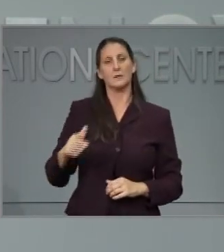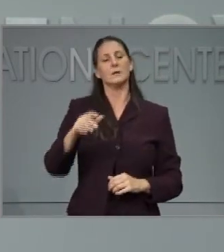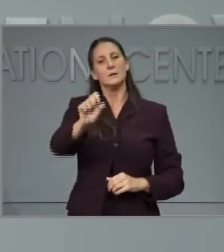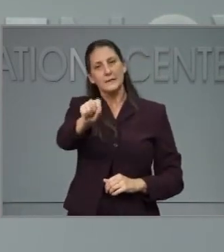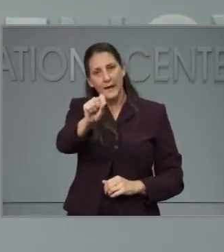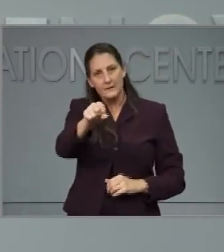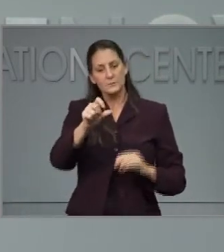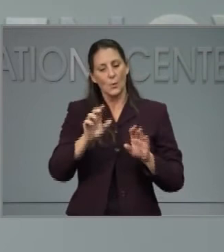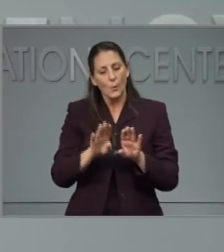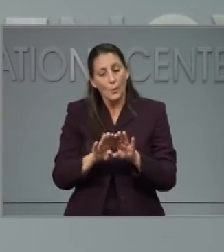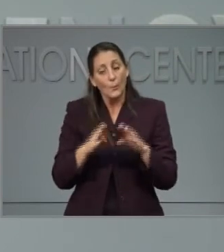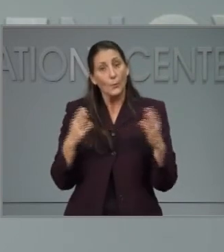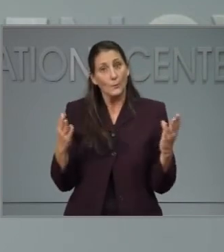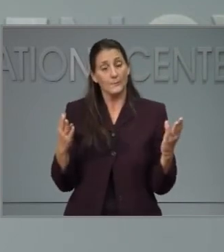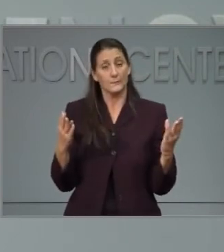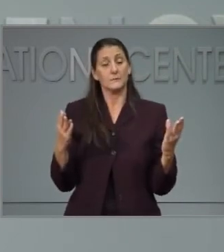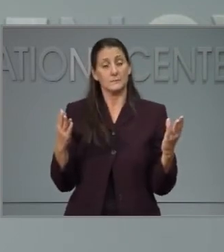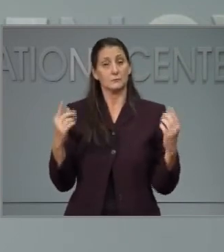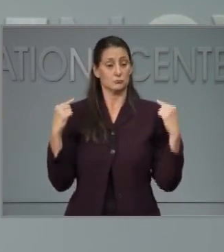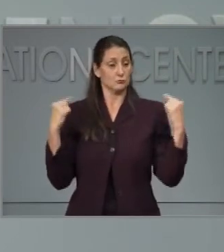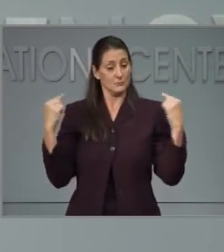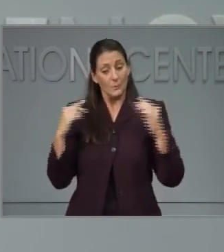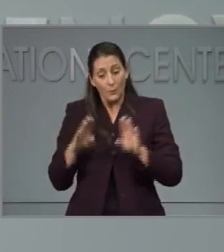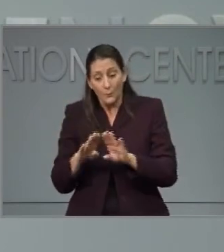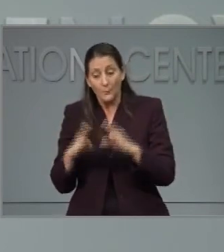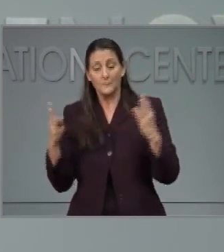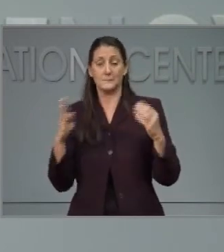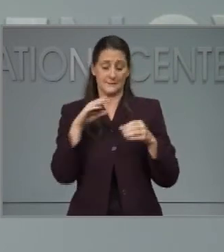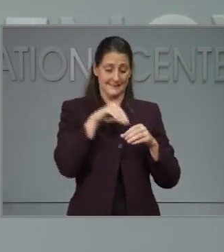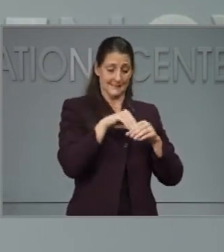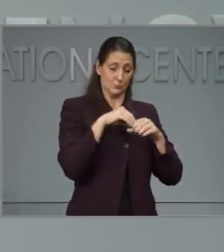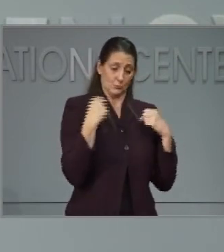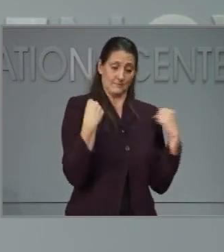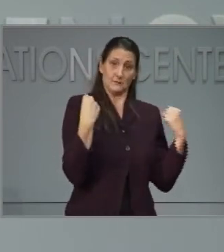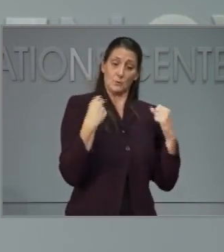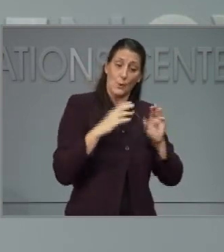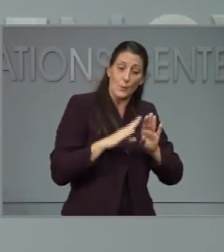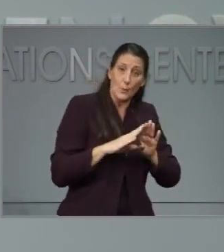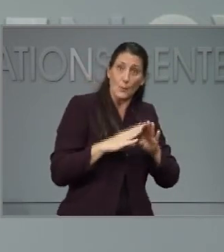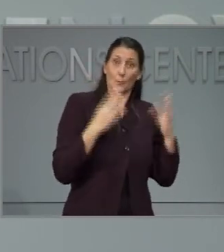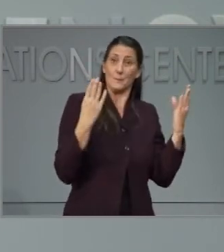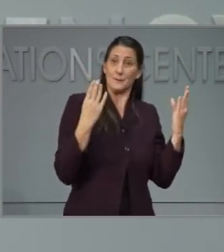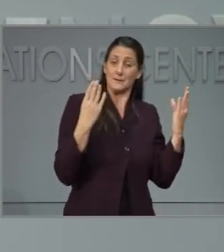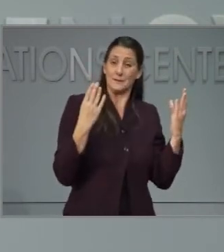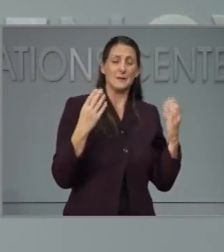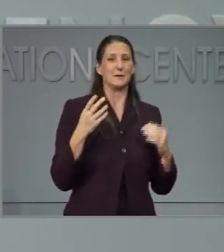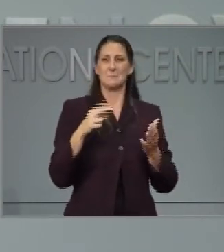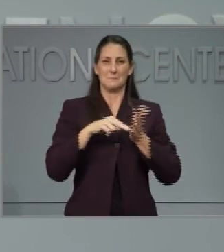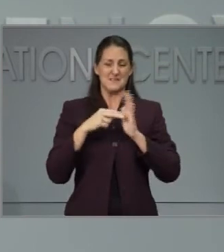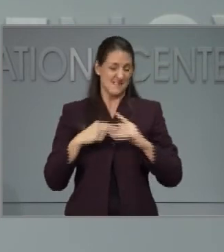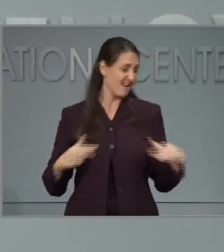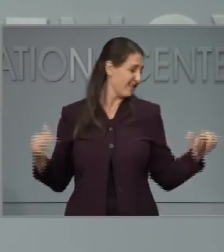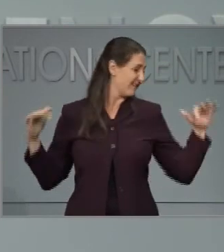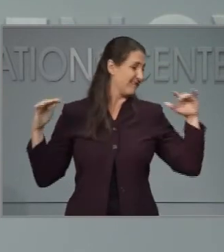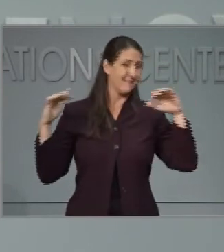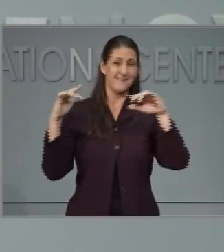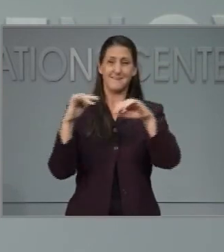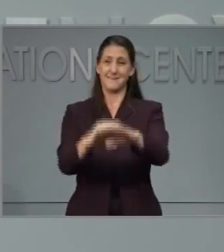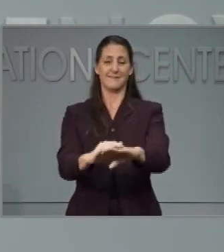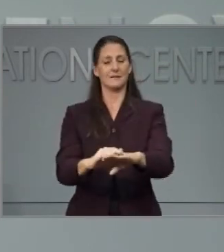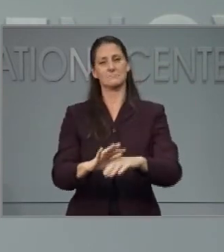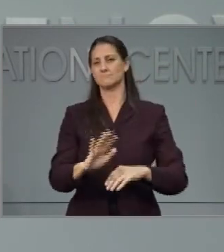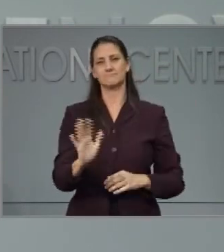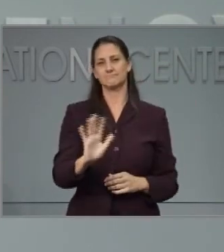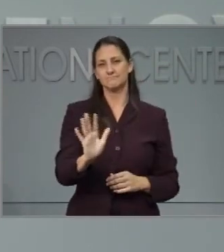gyms and indoor fitness, that might not be right for everyone. So again, I encourage folks to think about